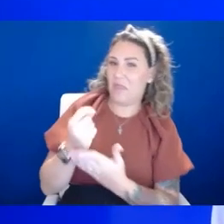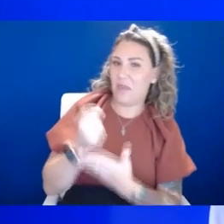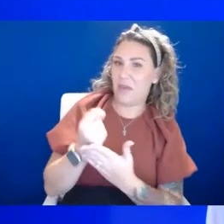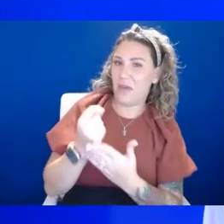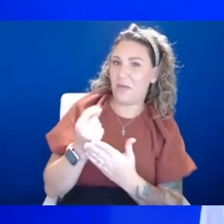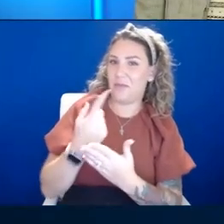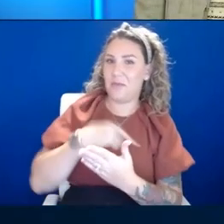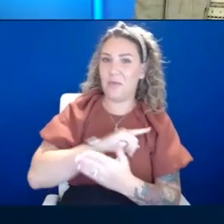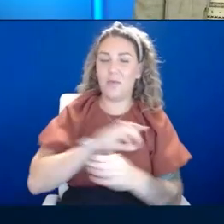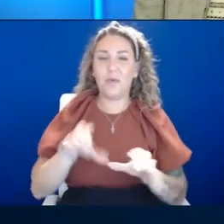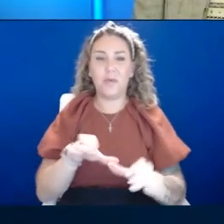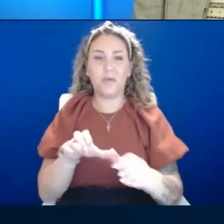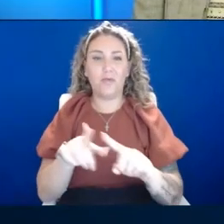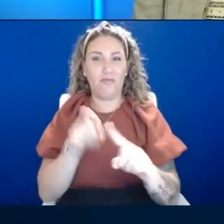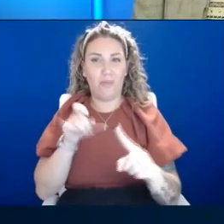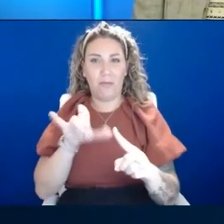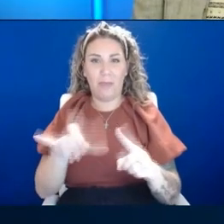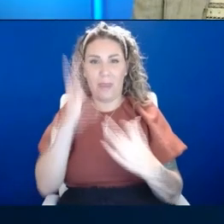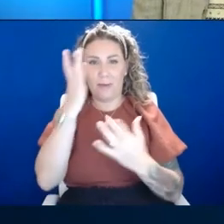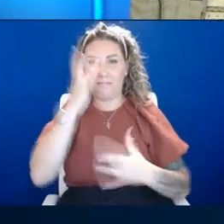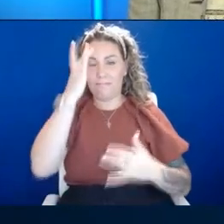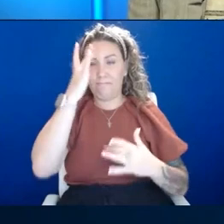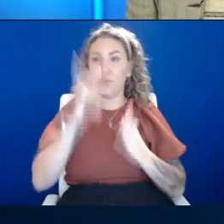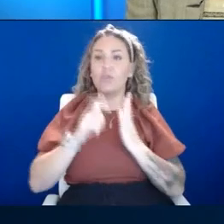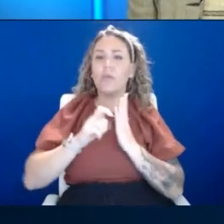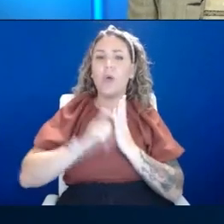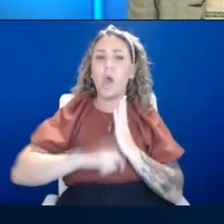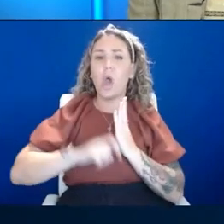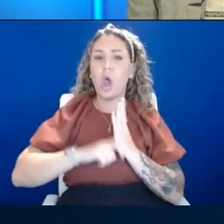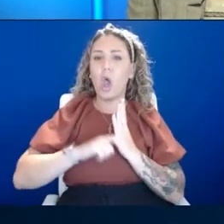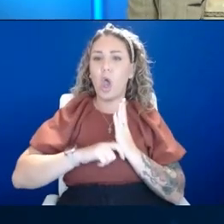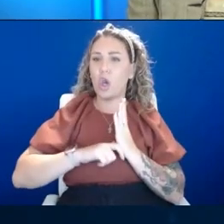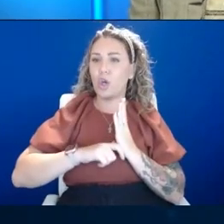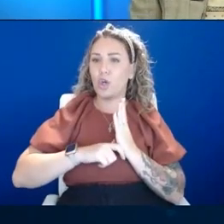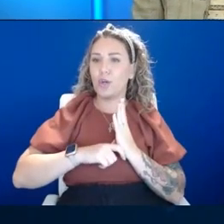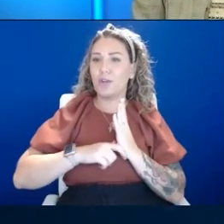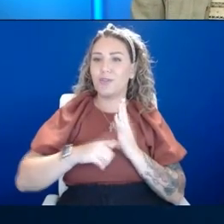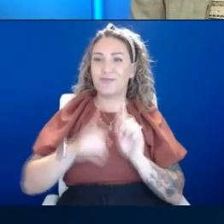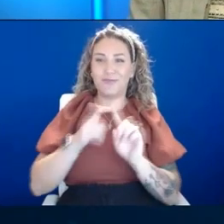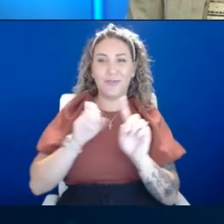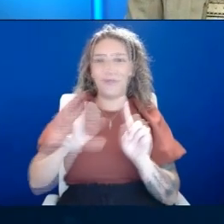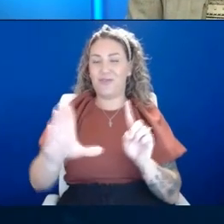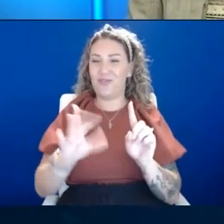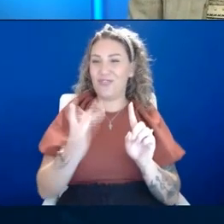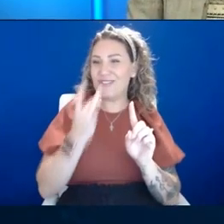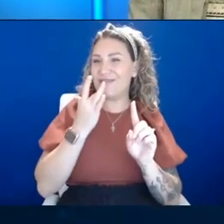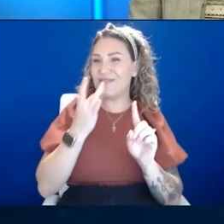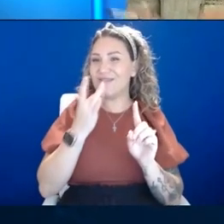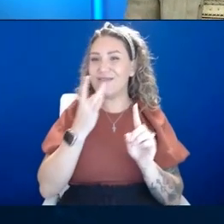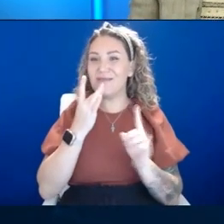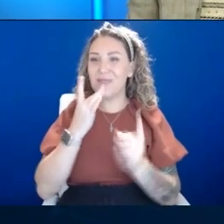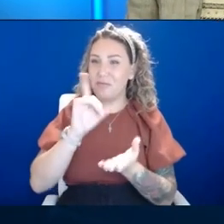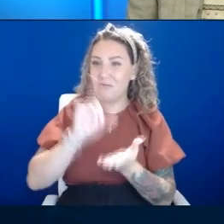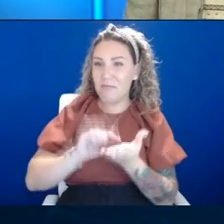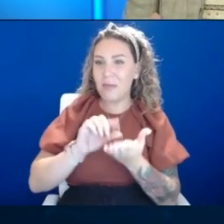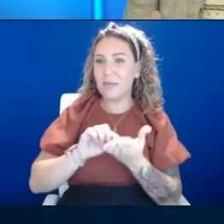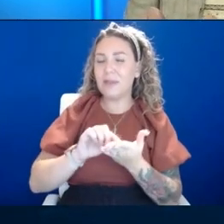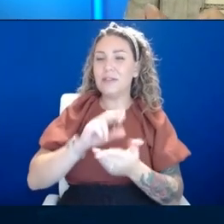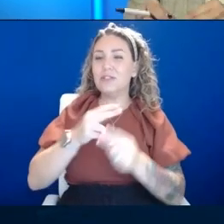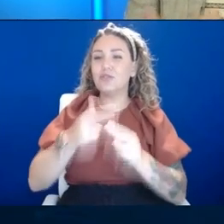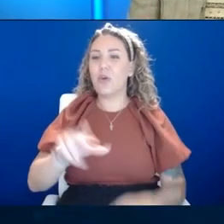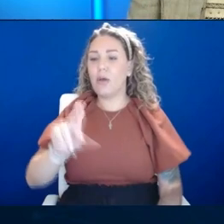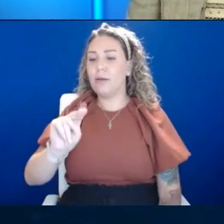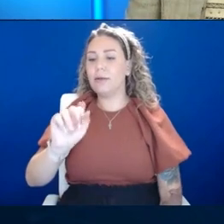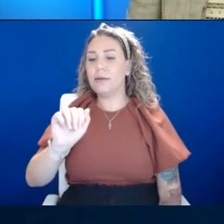disease as well. Okay. There's an article that comes from one of your favorite publications called nature. Uh, tiny blood clots